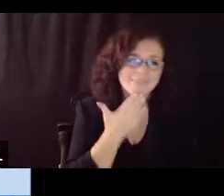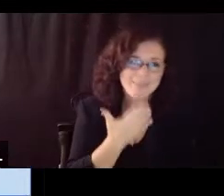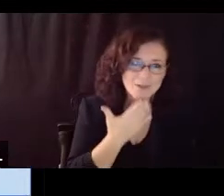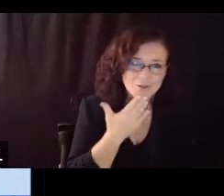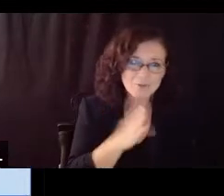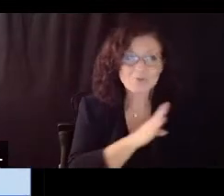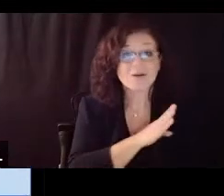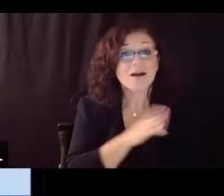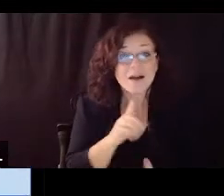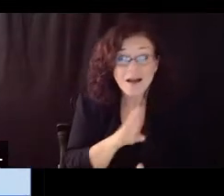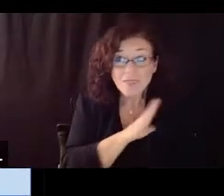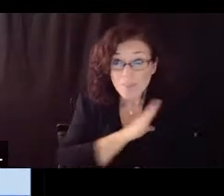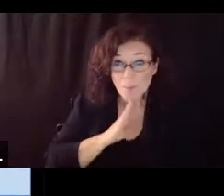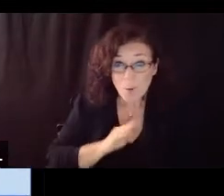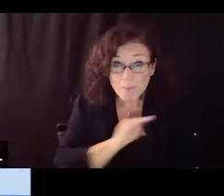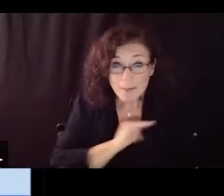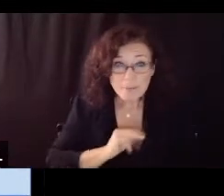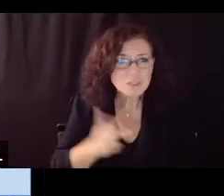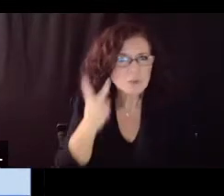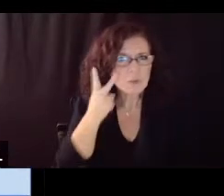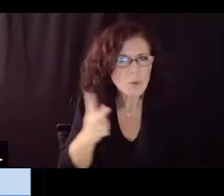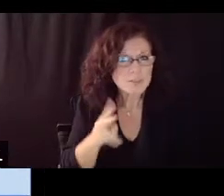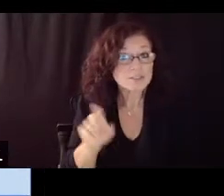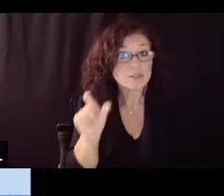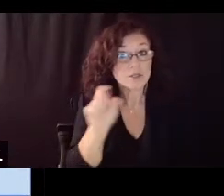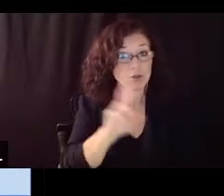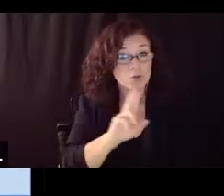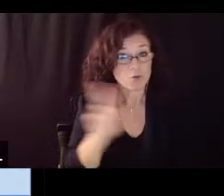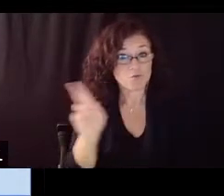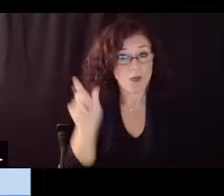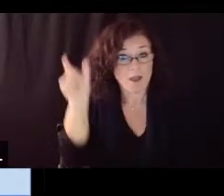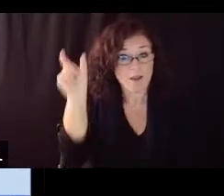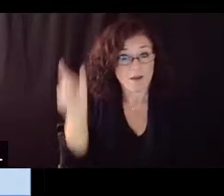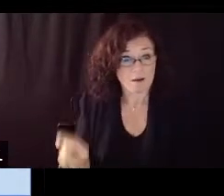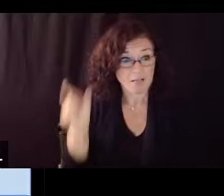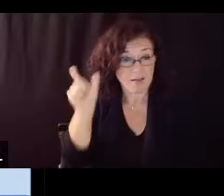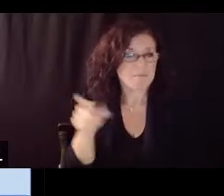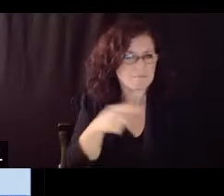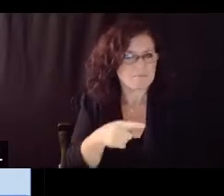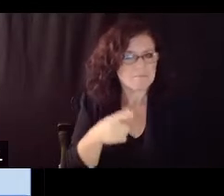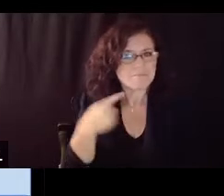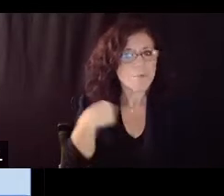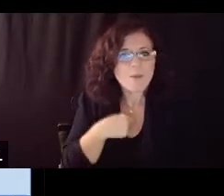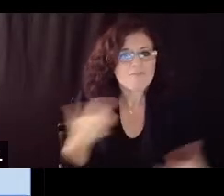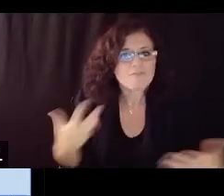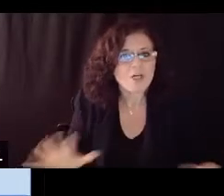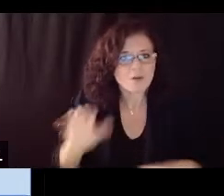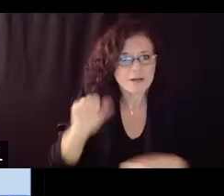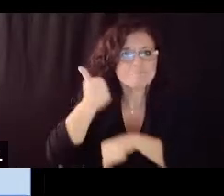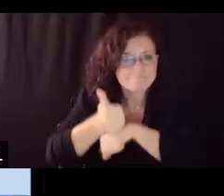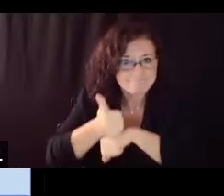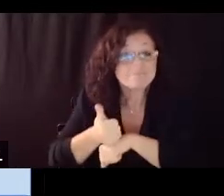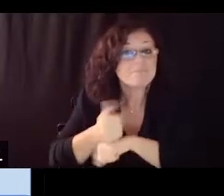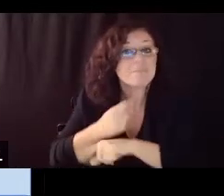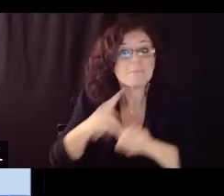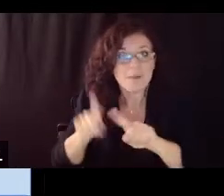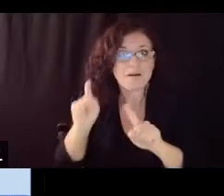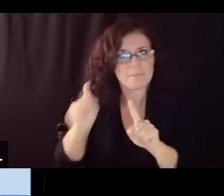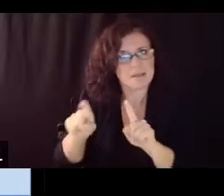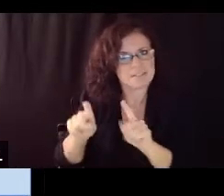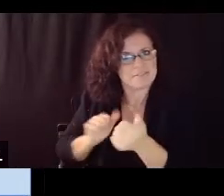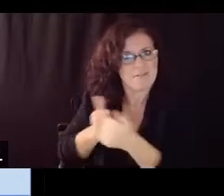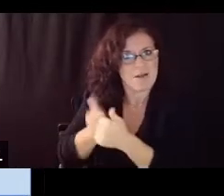see of the right column has some of the things we've already prepared or that we've we are ready to follow up on as